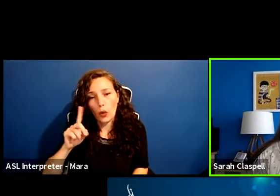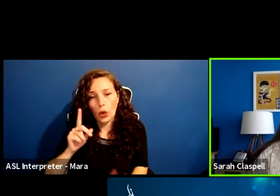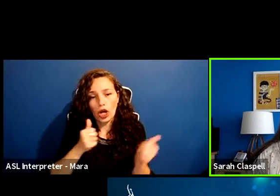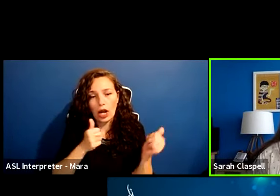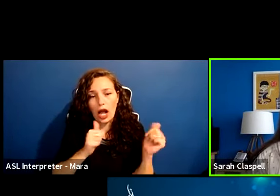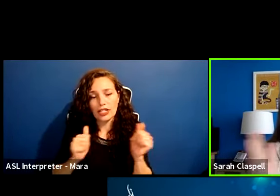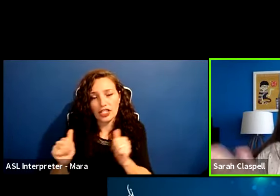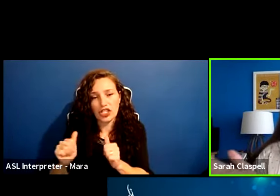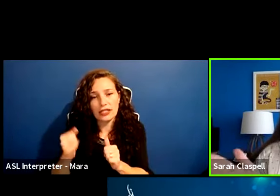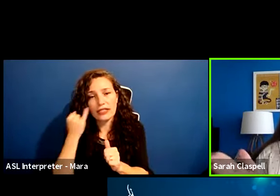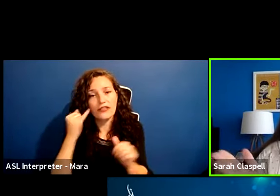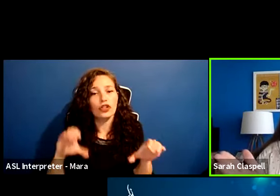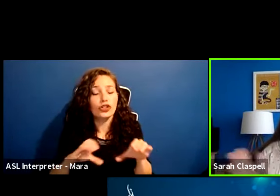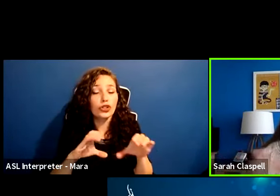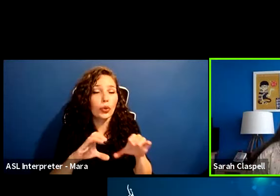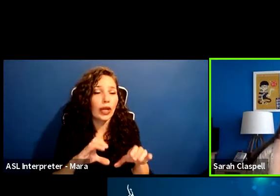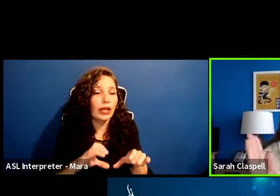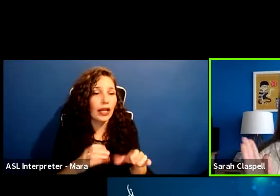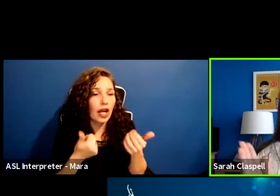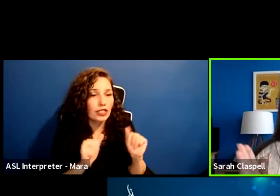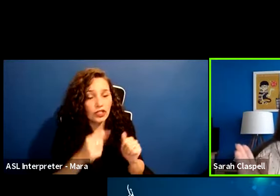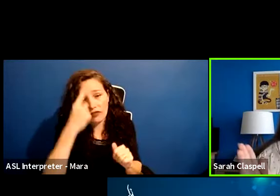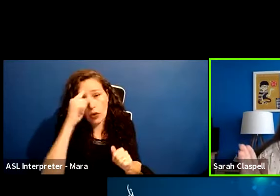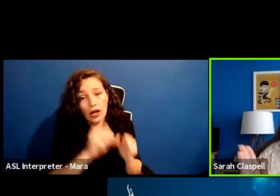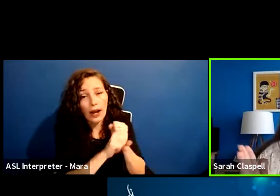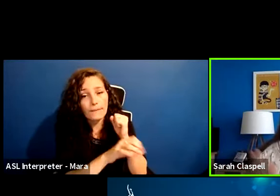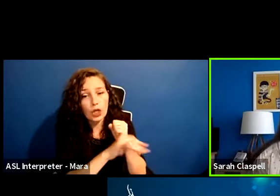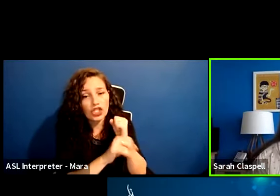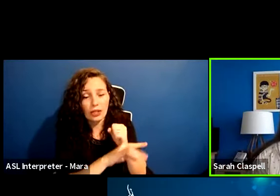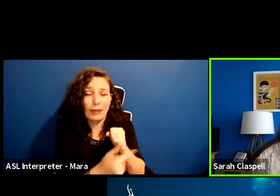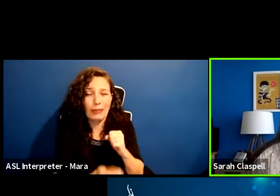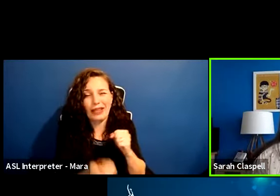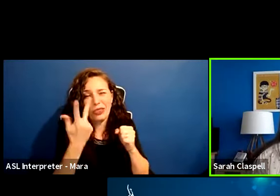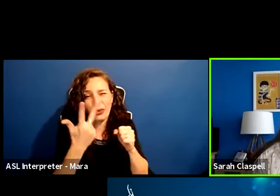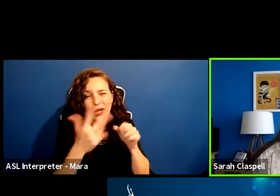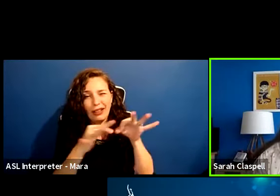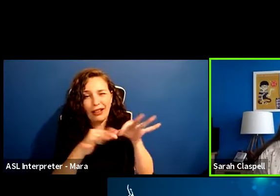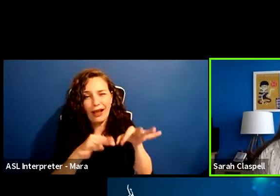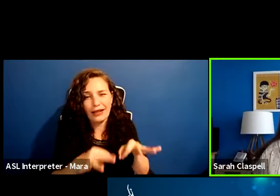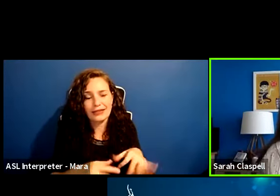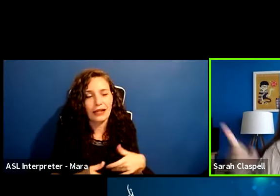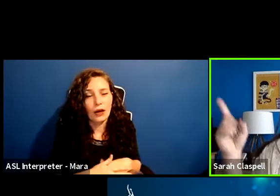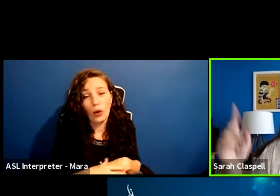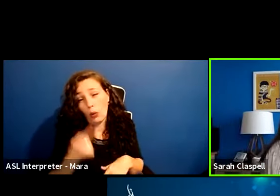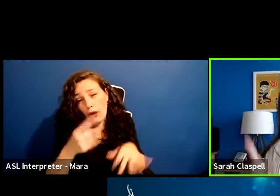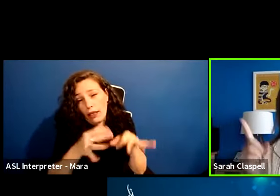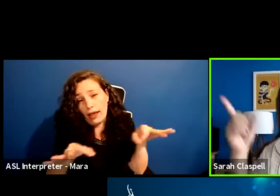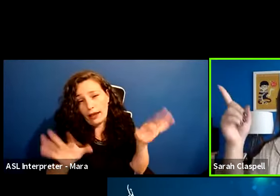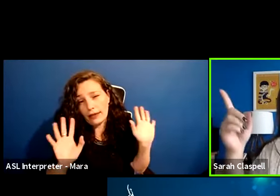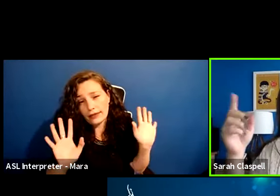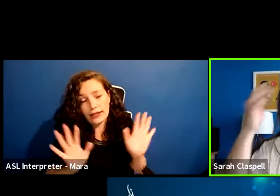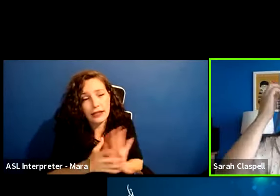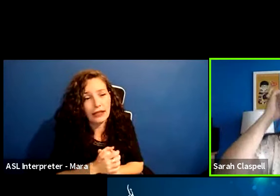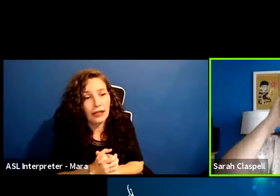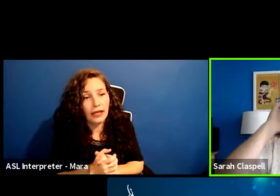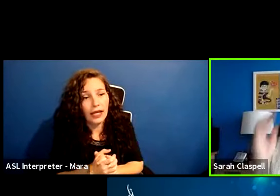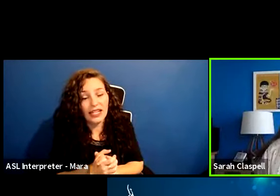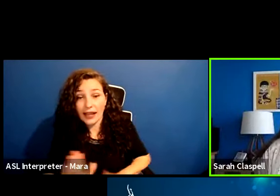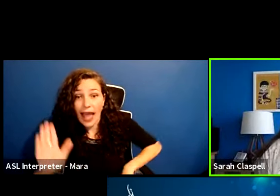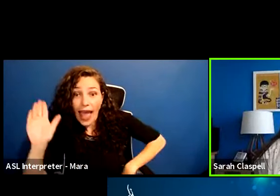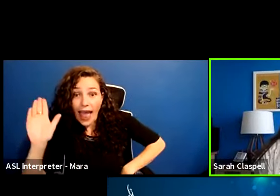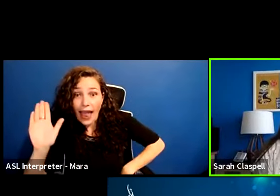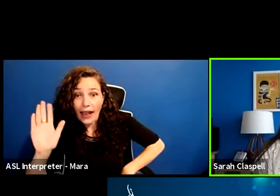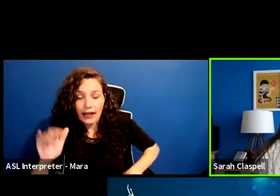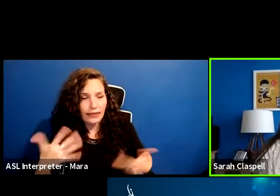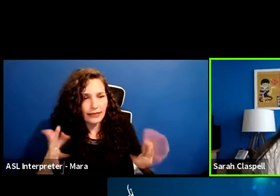you're doing an audition, especially for like a commercial, you're given maybe three lines. Sometimes you're given one line and the line is like, Hey, um,